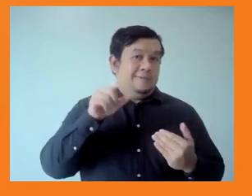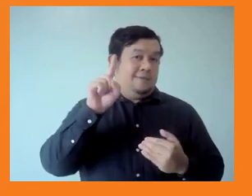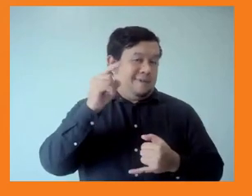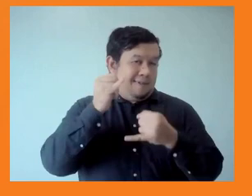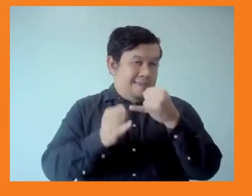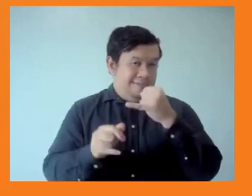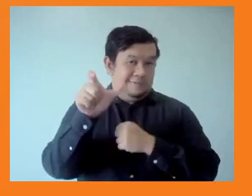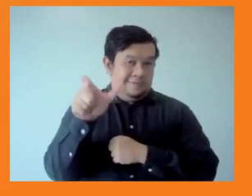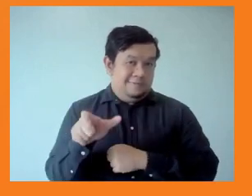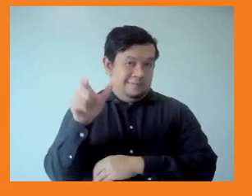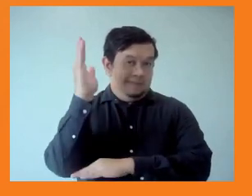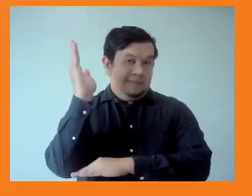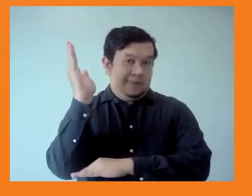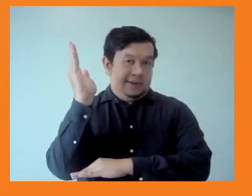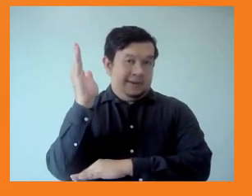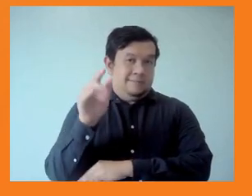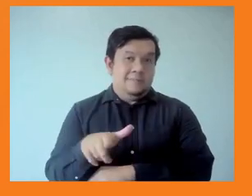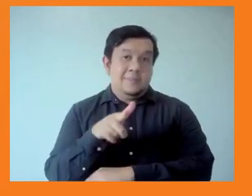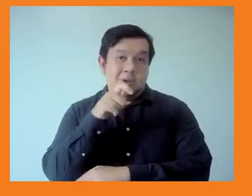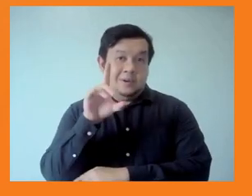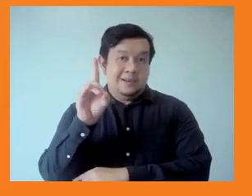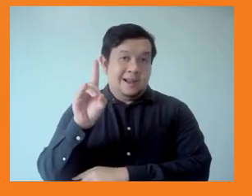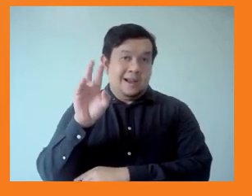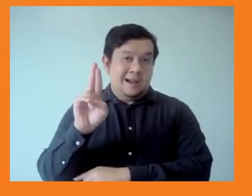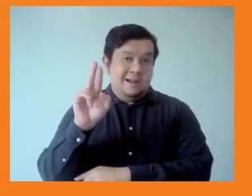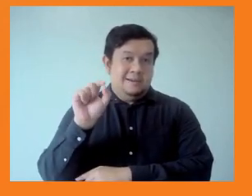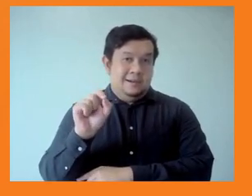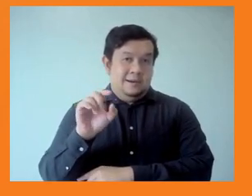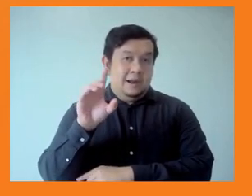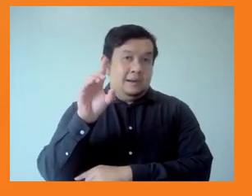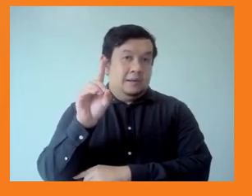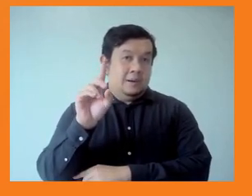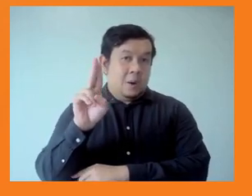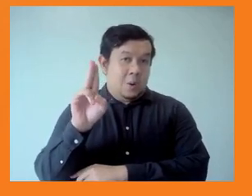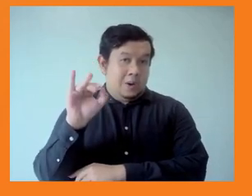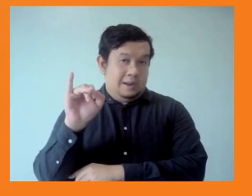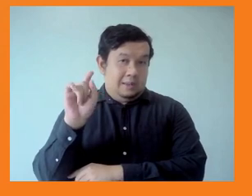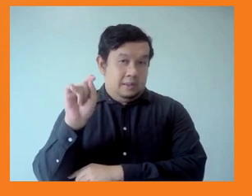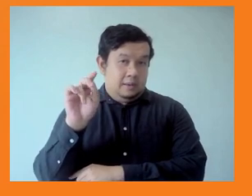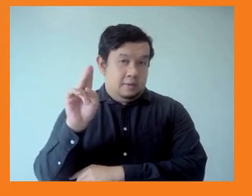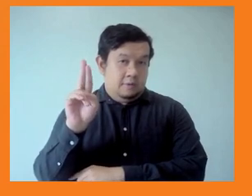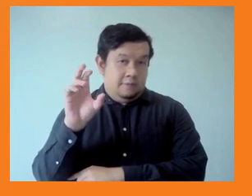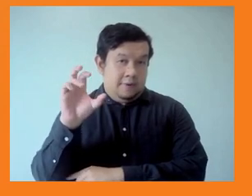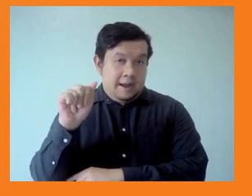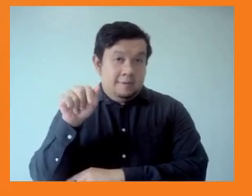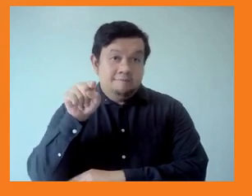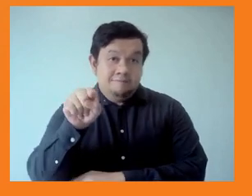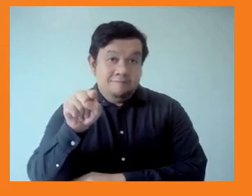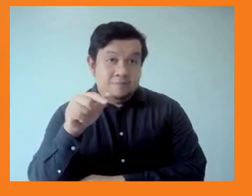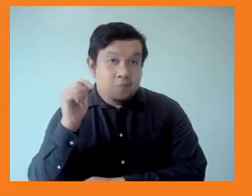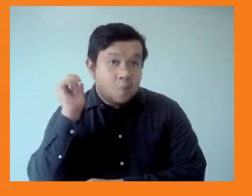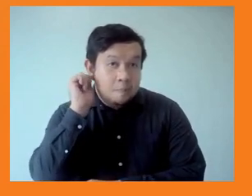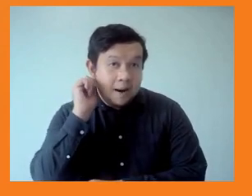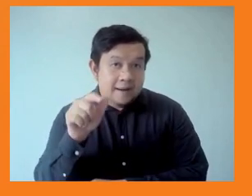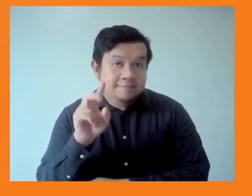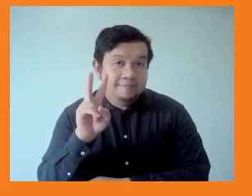Dr. Ritu Verma, who is the adjunct research professor, Professor Carlton University. So Dr. Ritu, I have lots